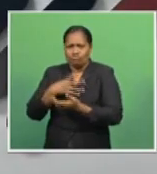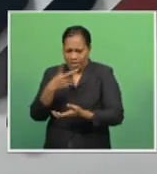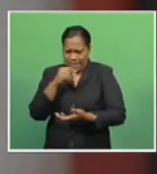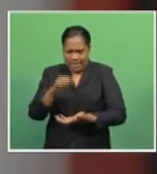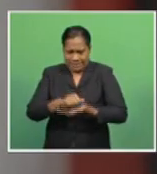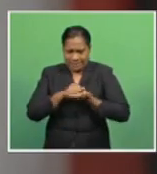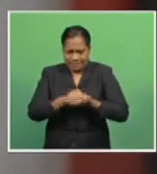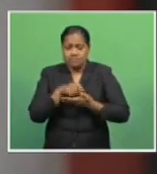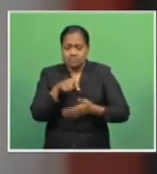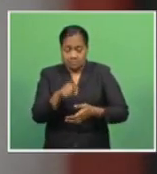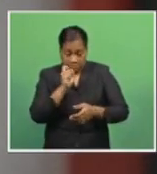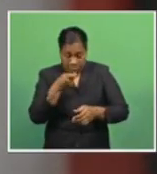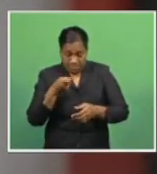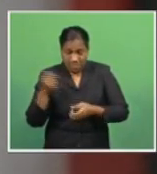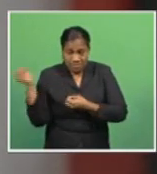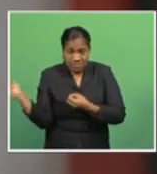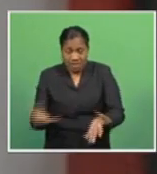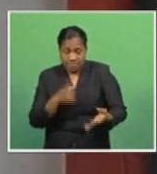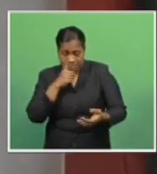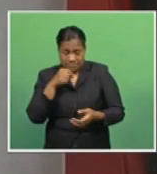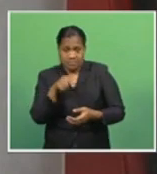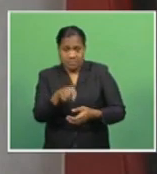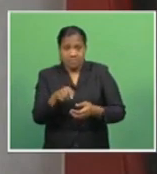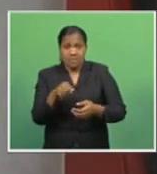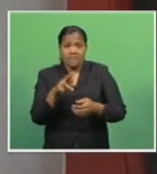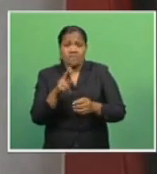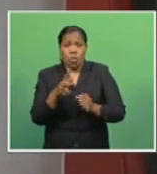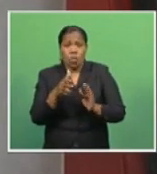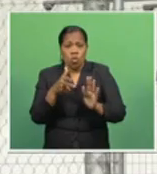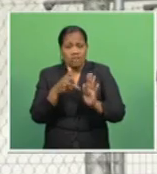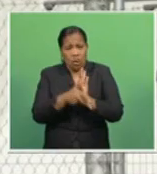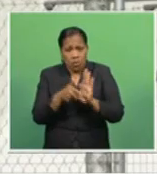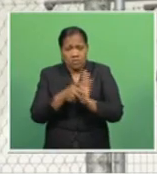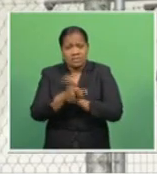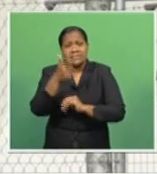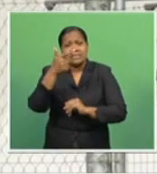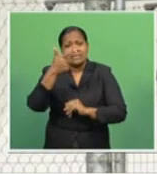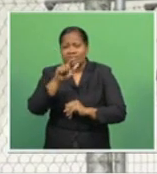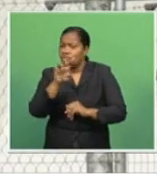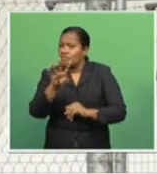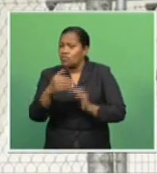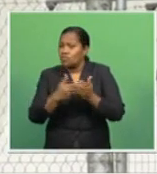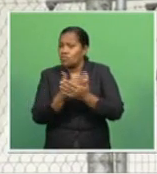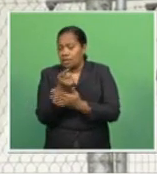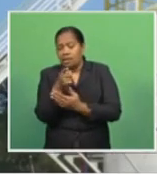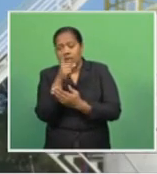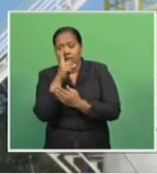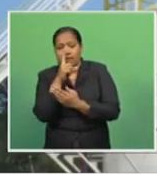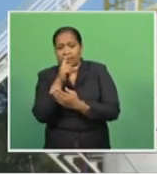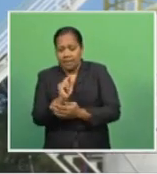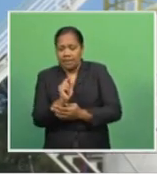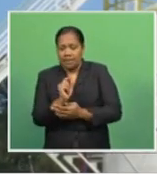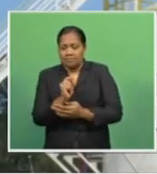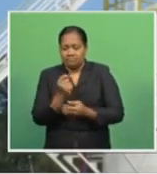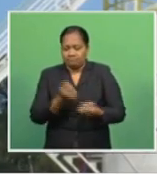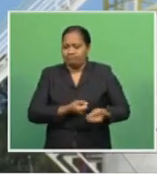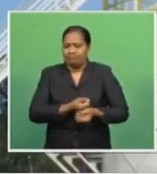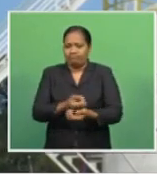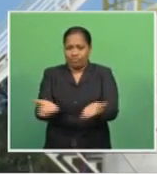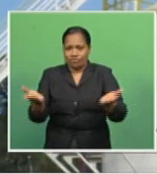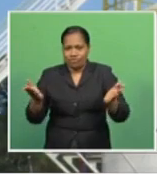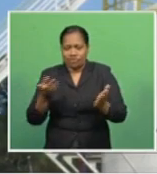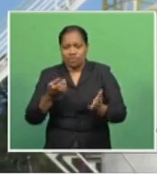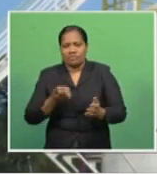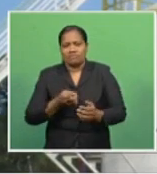if suppliers are able to store fuel for more than the current 74 days, they will be better able to meet the increased demand for fuel. Abraham